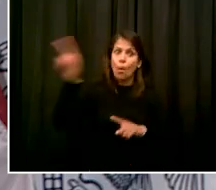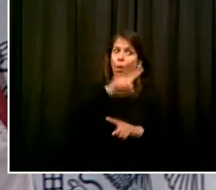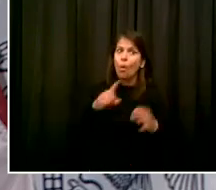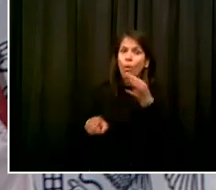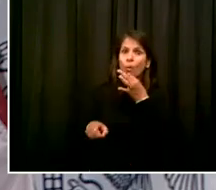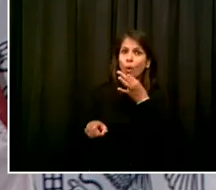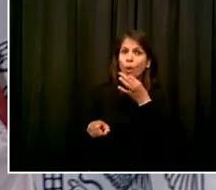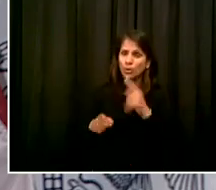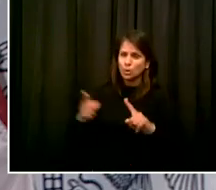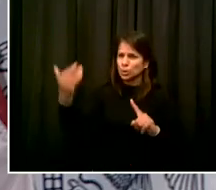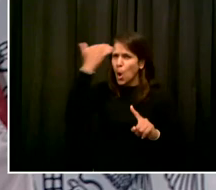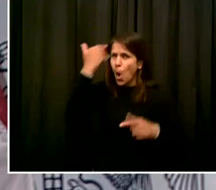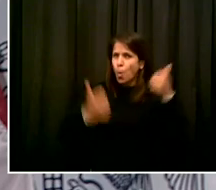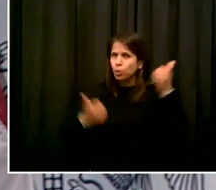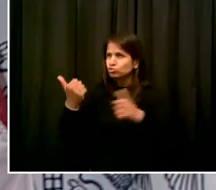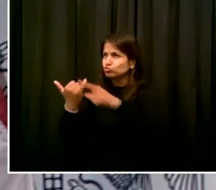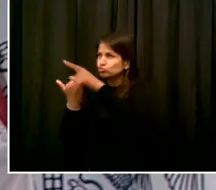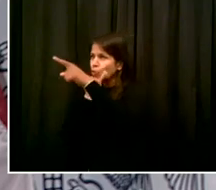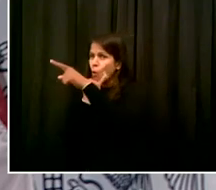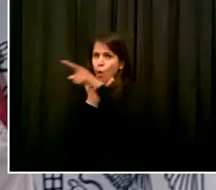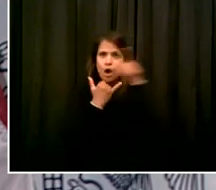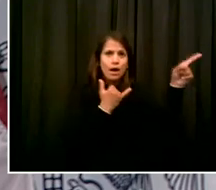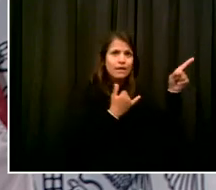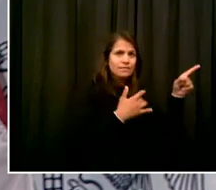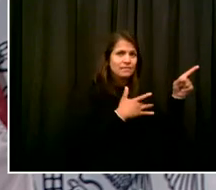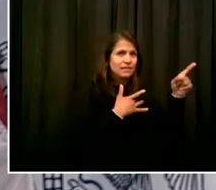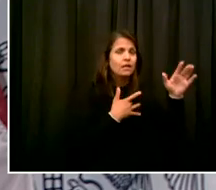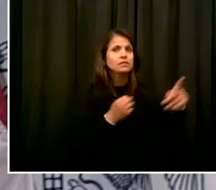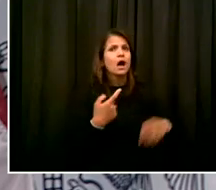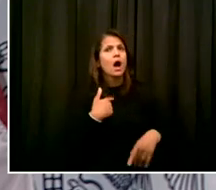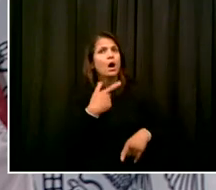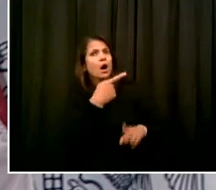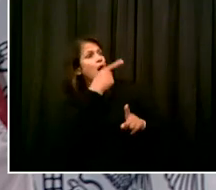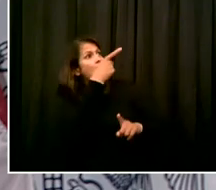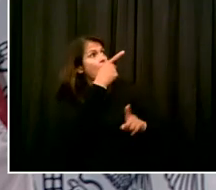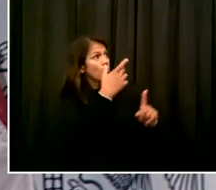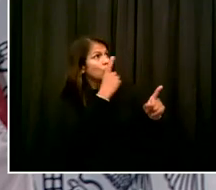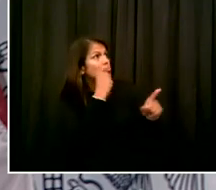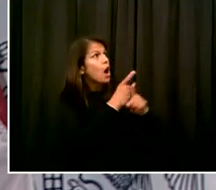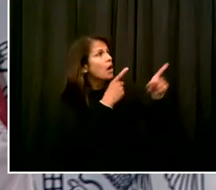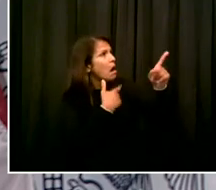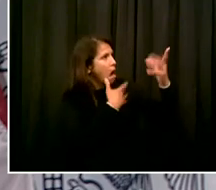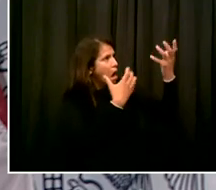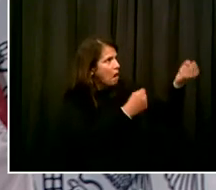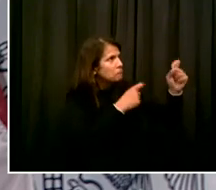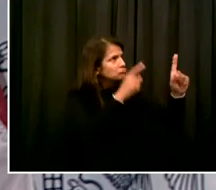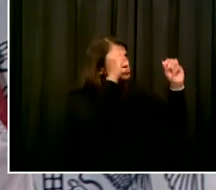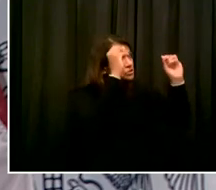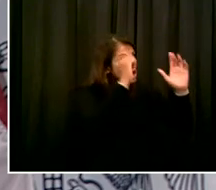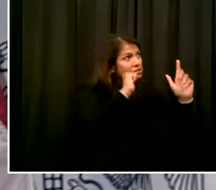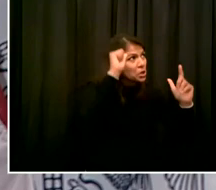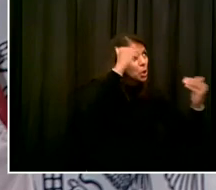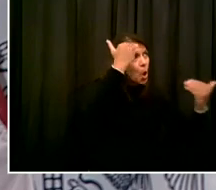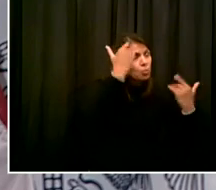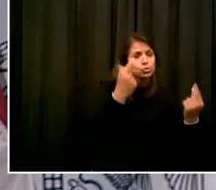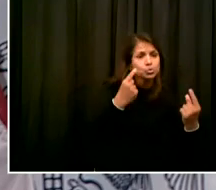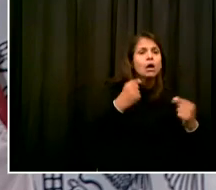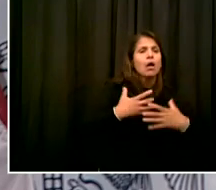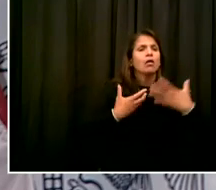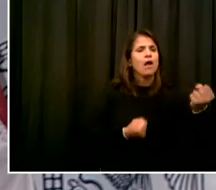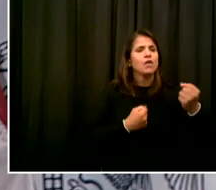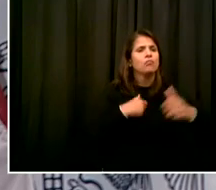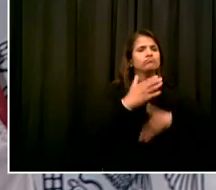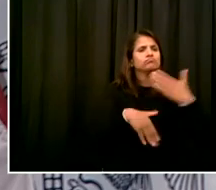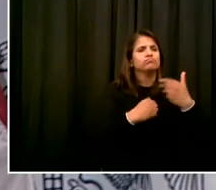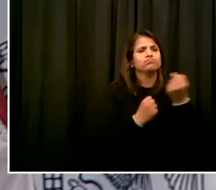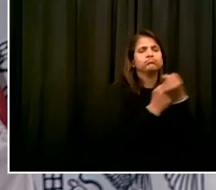have confidence and hope. And so it's up to all of us to let our kids know that it is going to be all right, that we are going to fight back